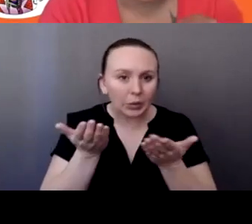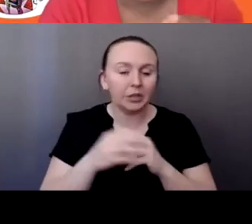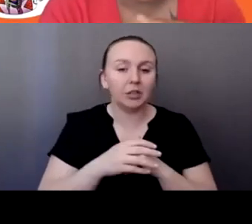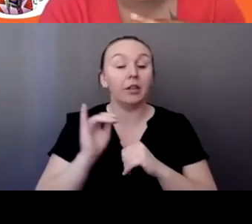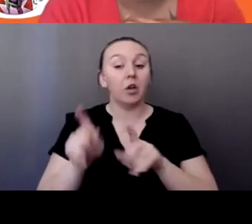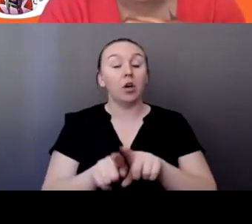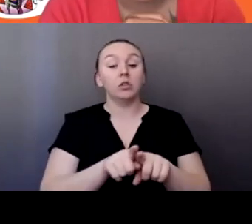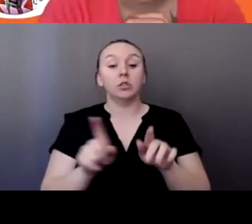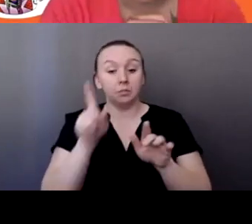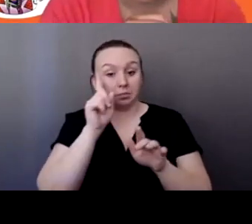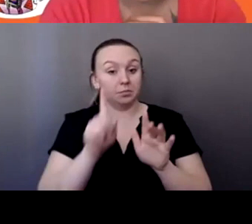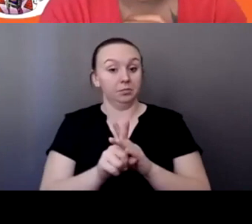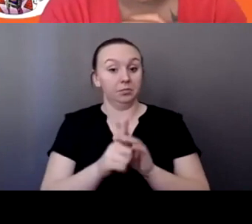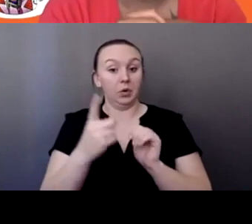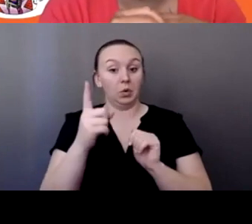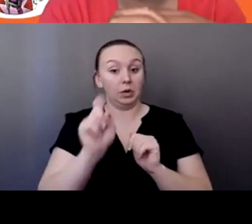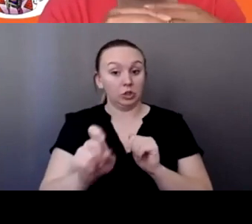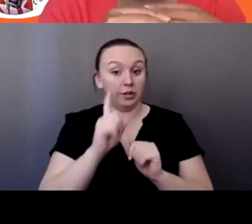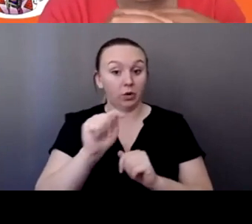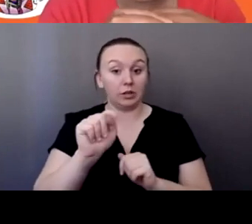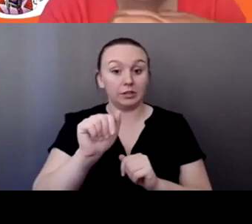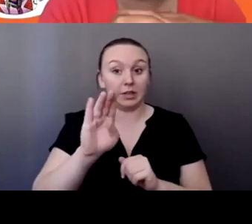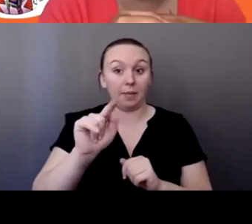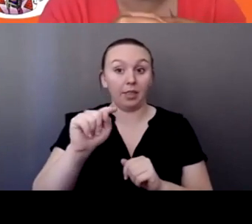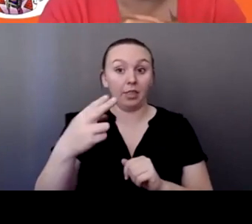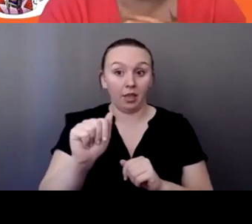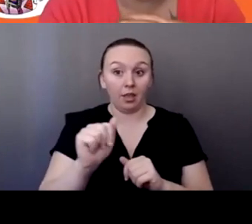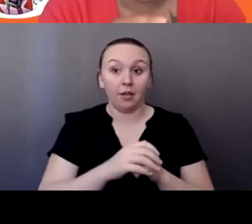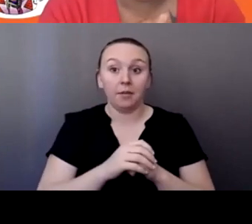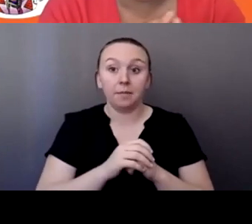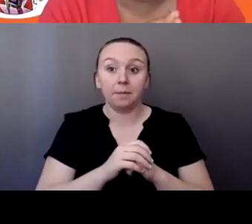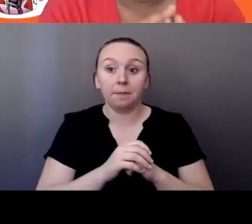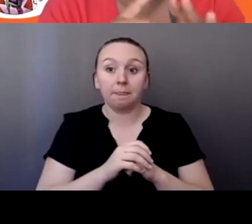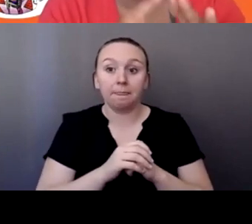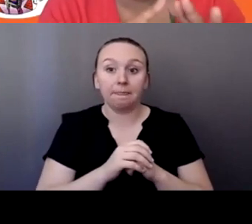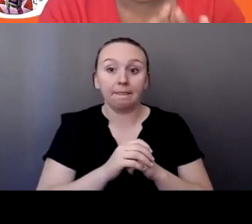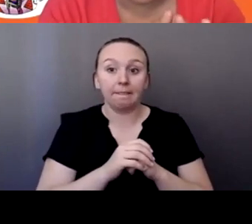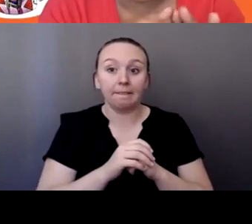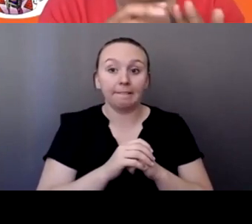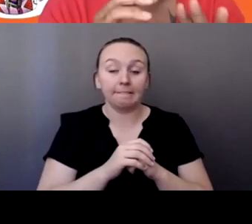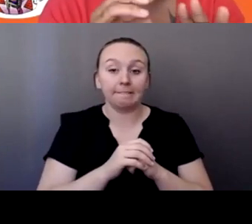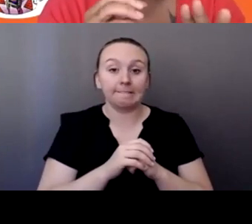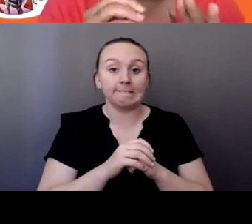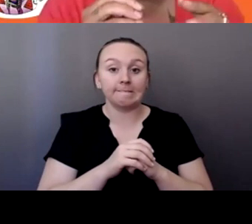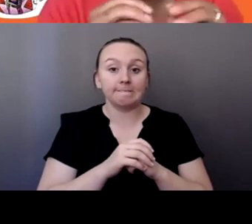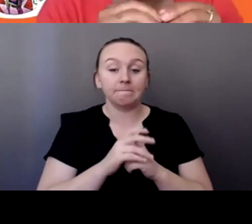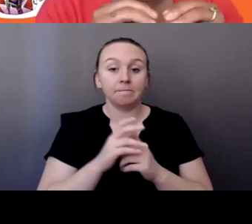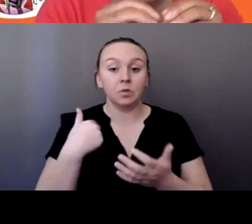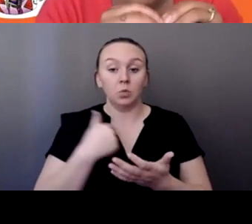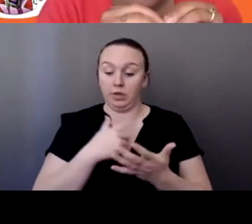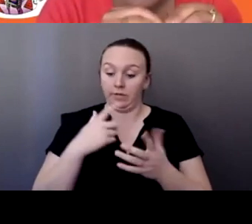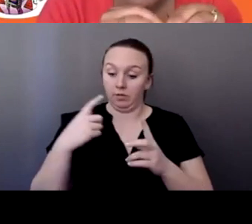for Tabitha, are you still with us? Yeah. Okay. You all have been successful six times with your